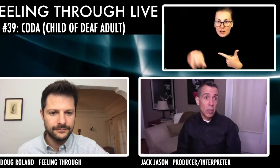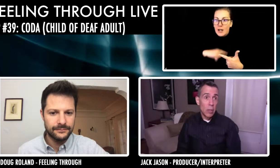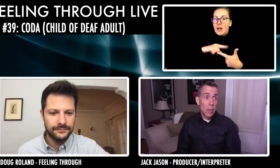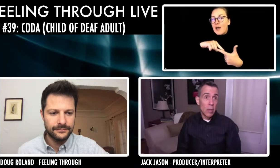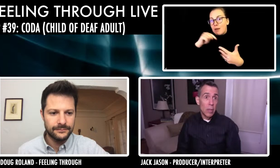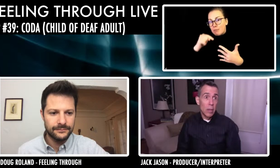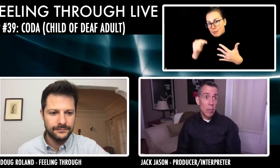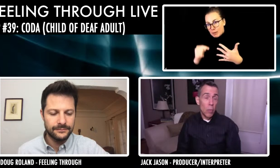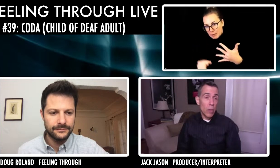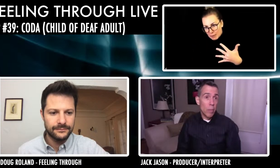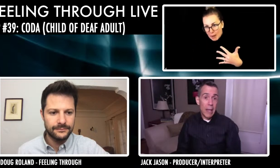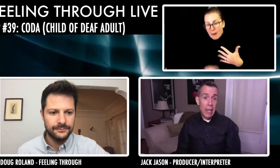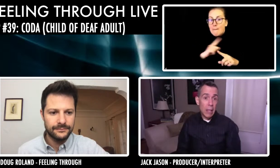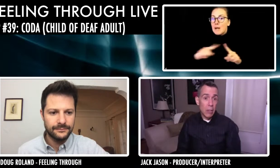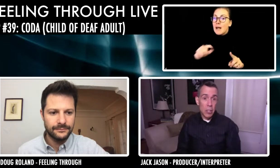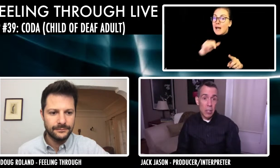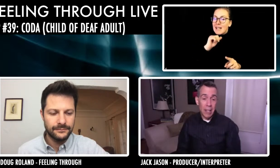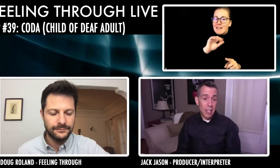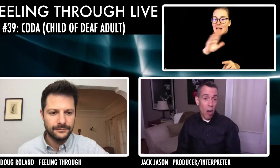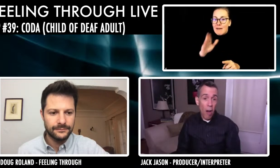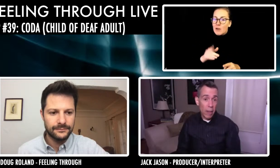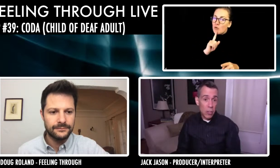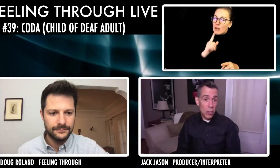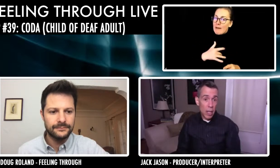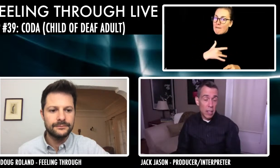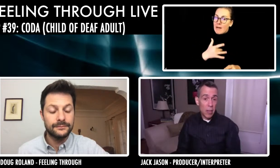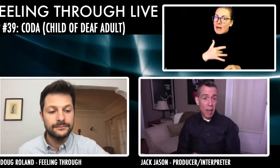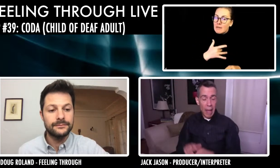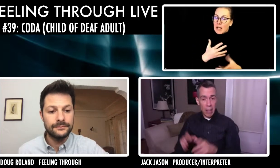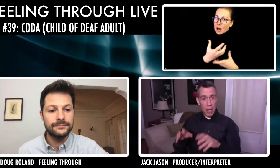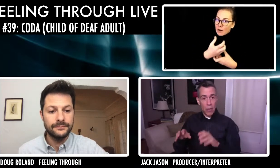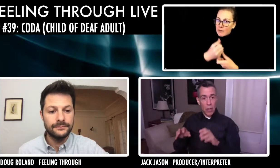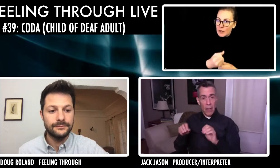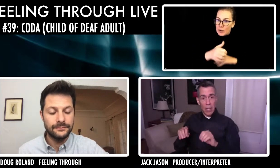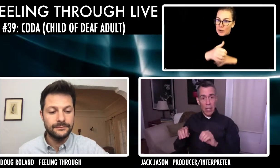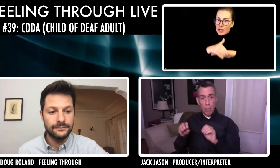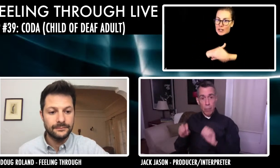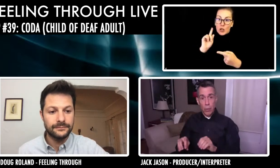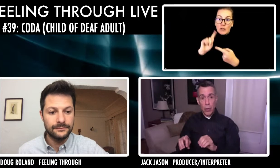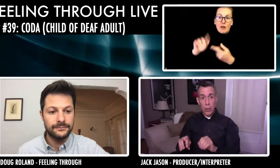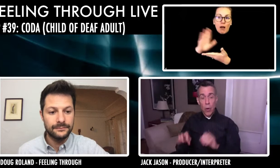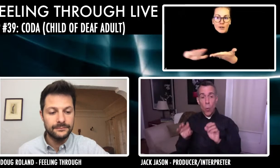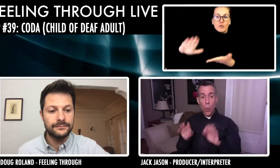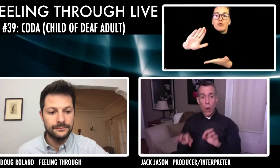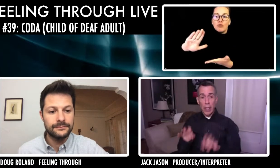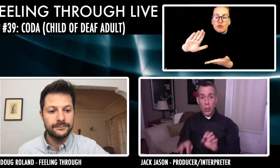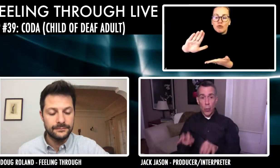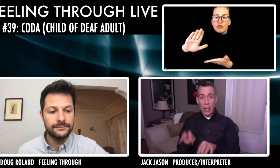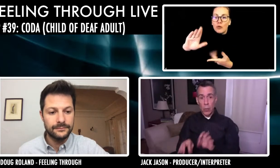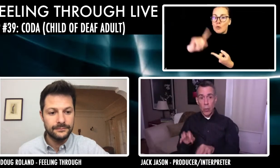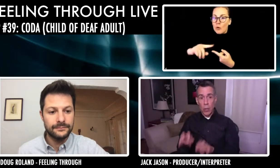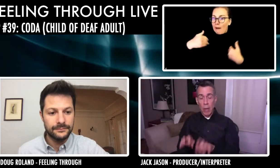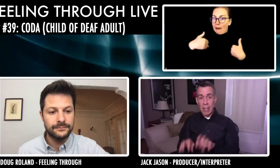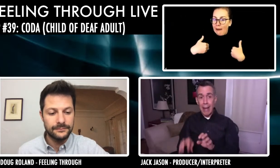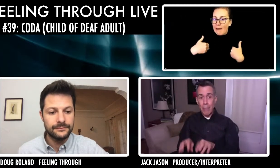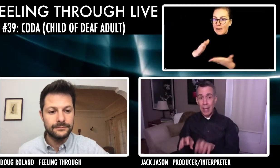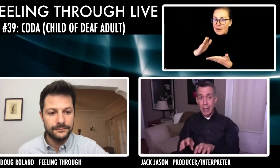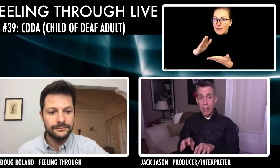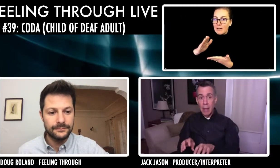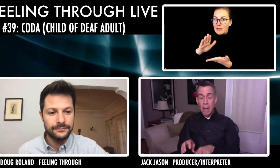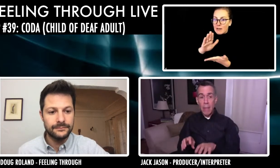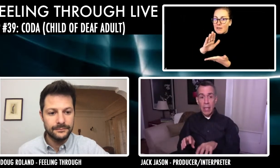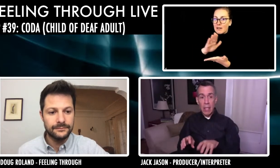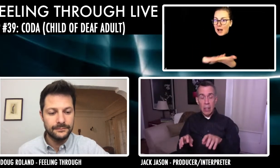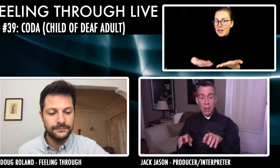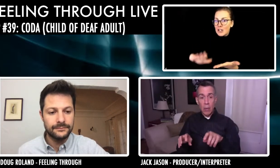with my English until I got to college and until I had the benefit of having a computer where I could correct with my typing